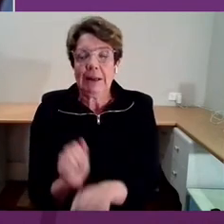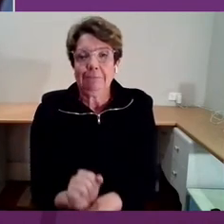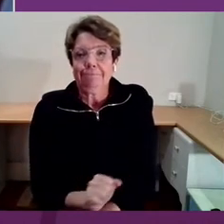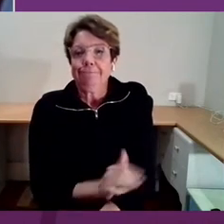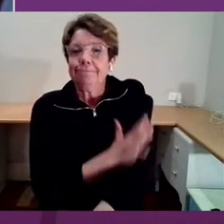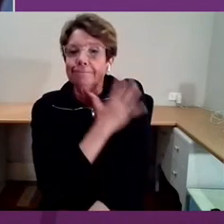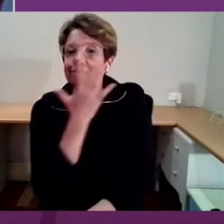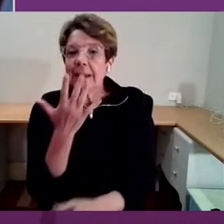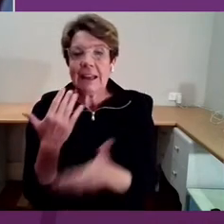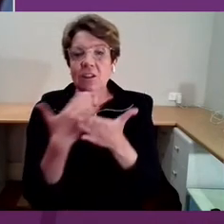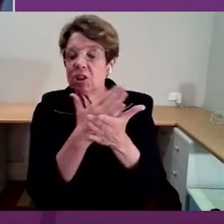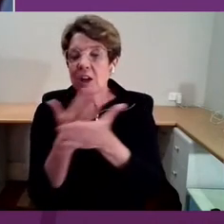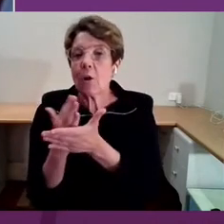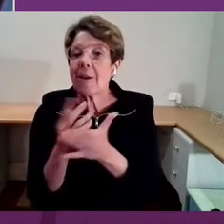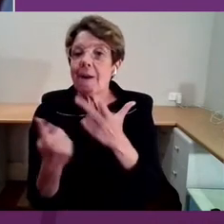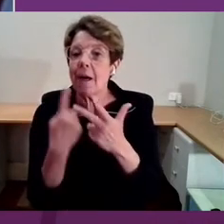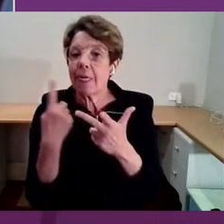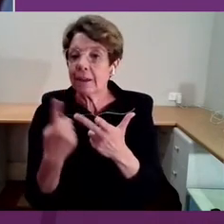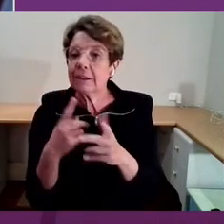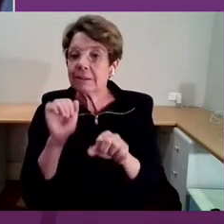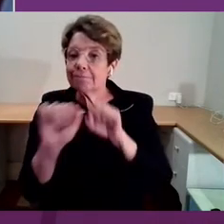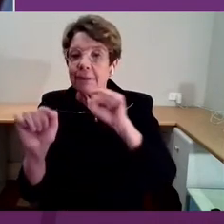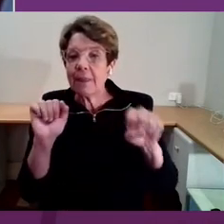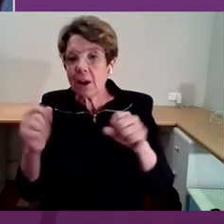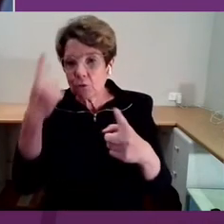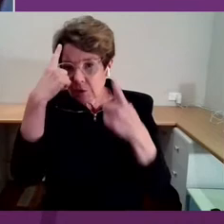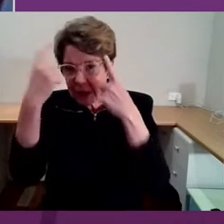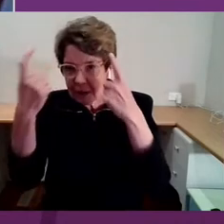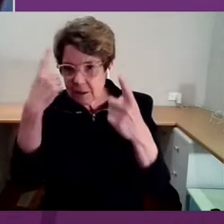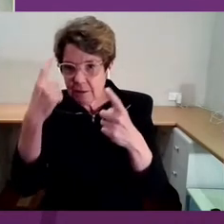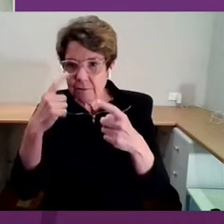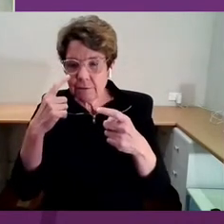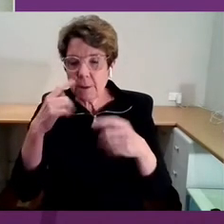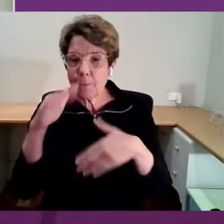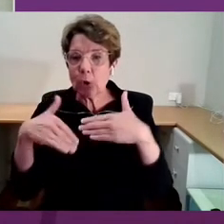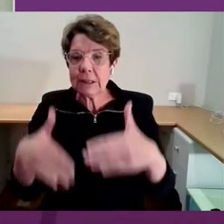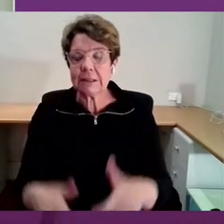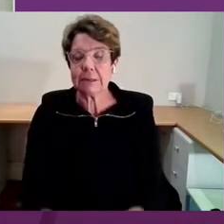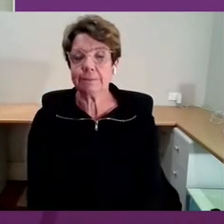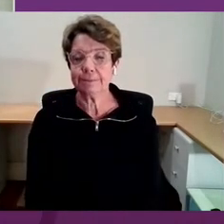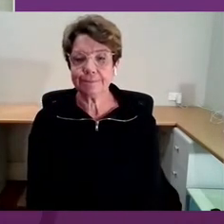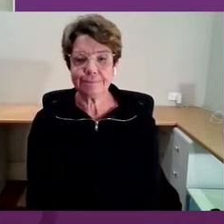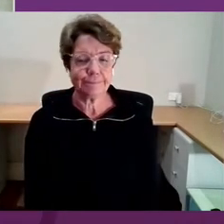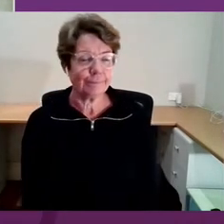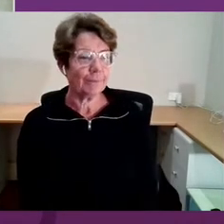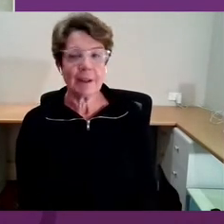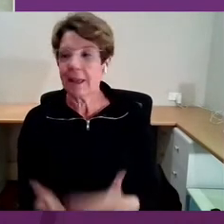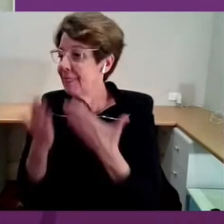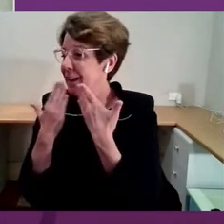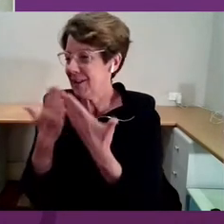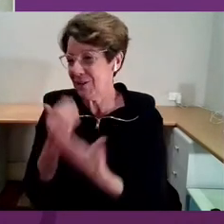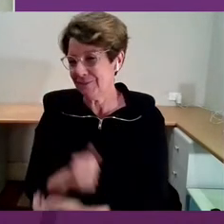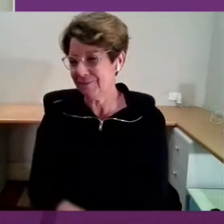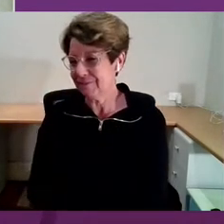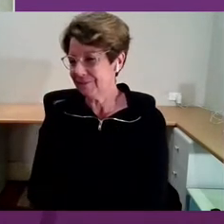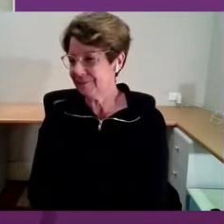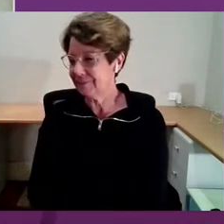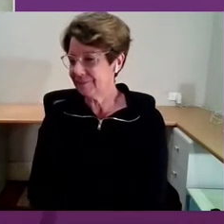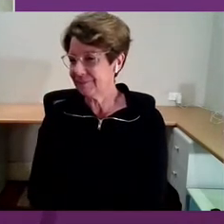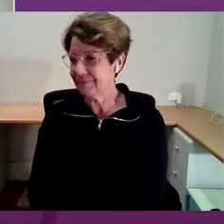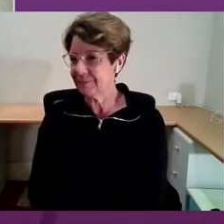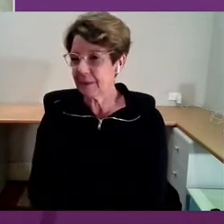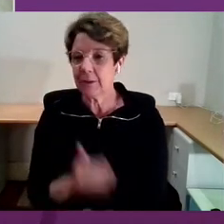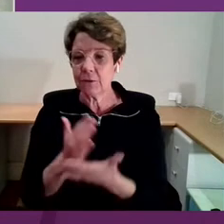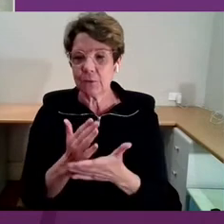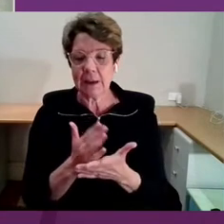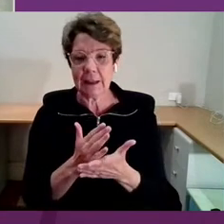in their creative process. Thank you. Thank That's fascinating. It's actually a good